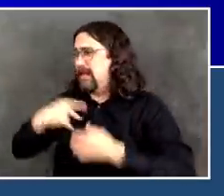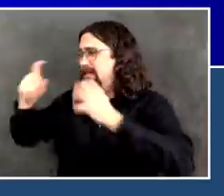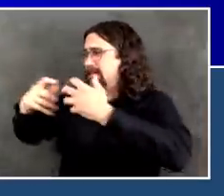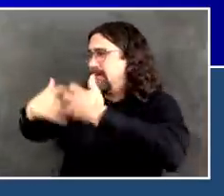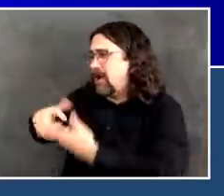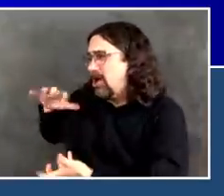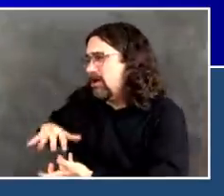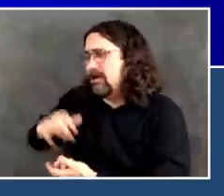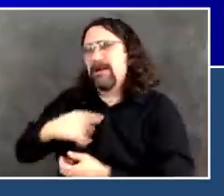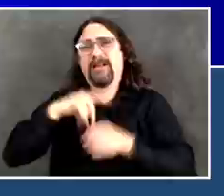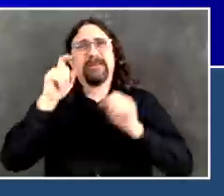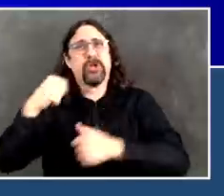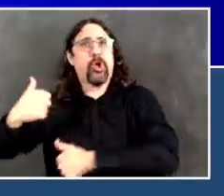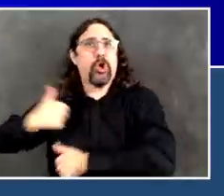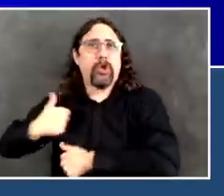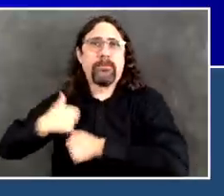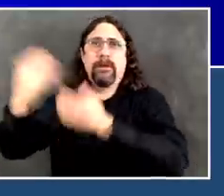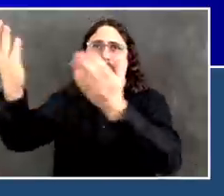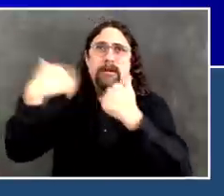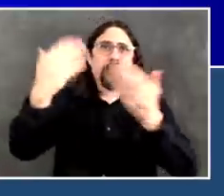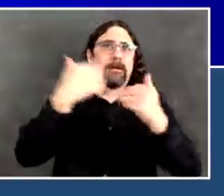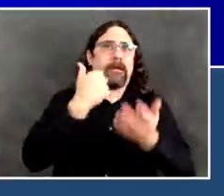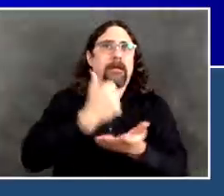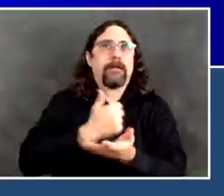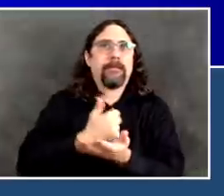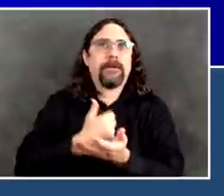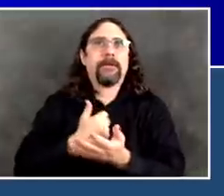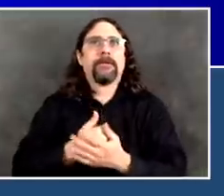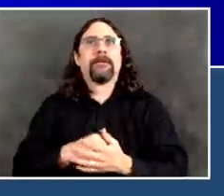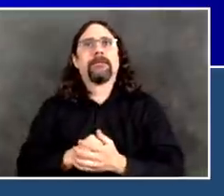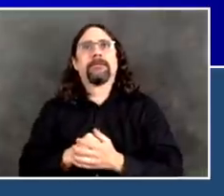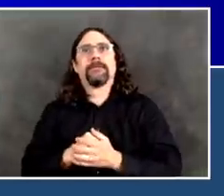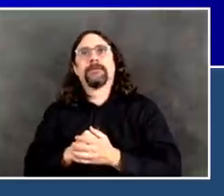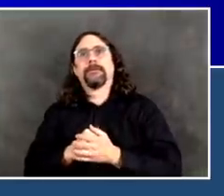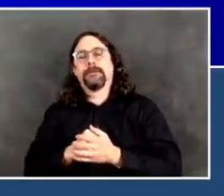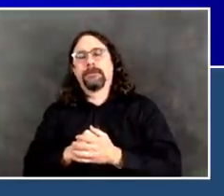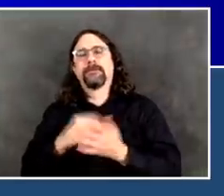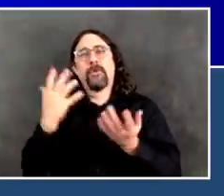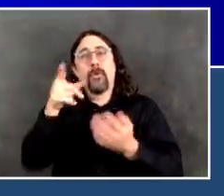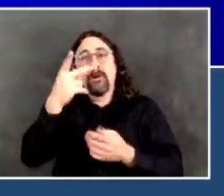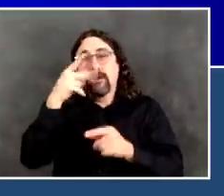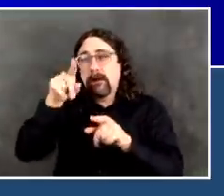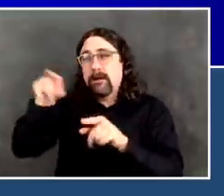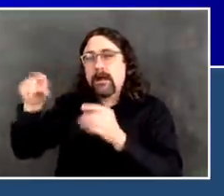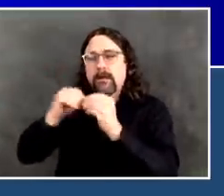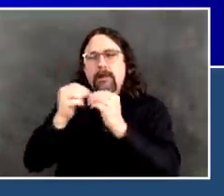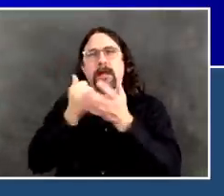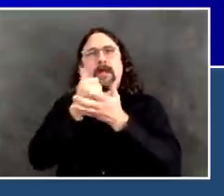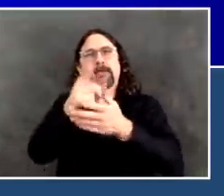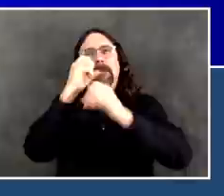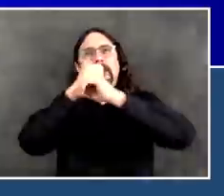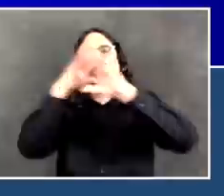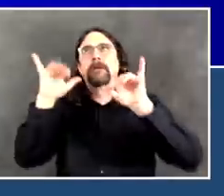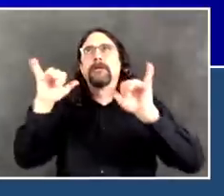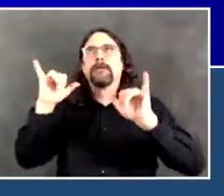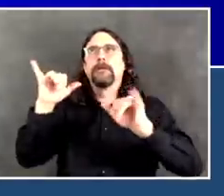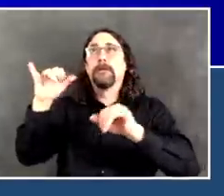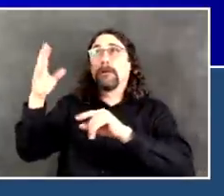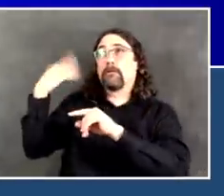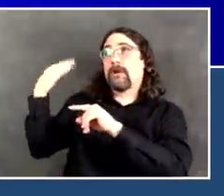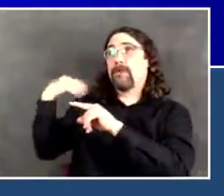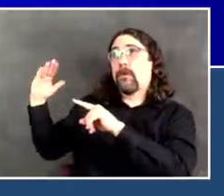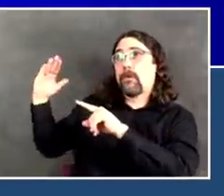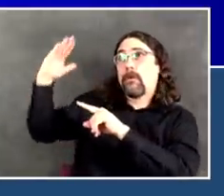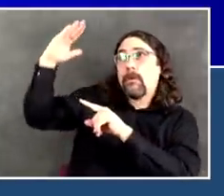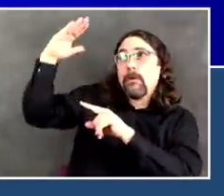just keeping where we are now and making even slow and steady progress, that's still putting a huge strain on those hospitals and those